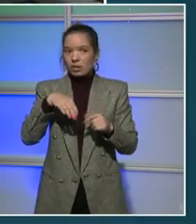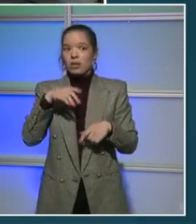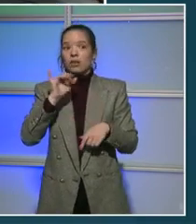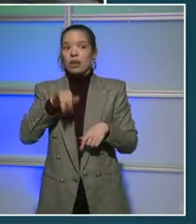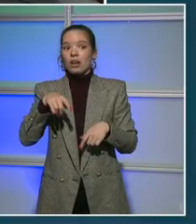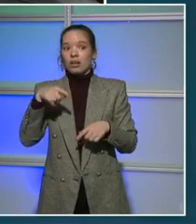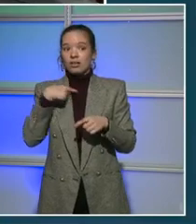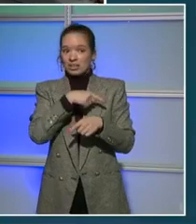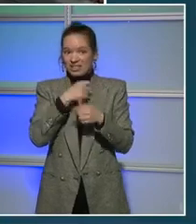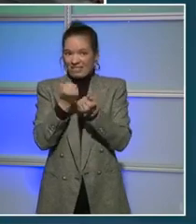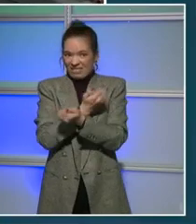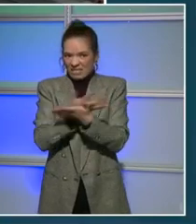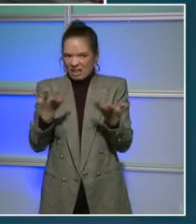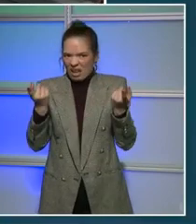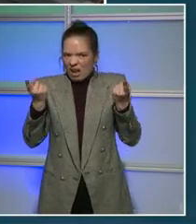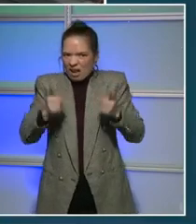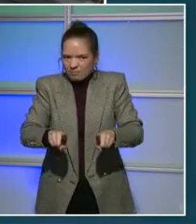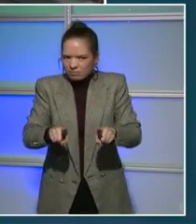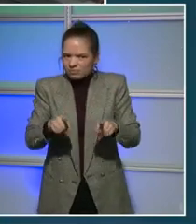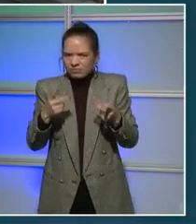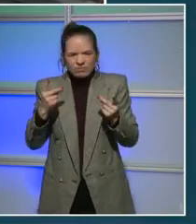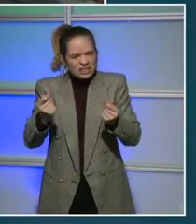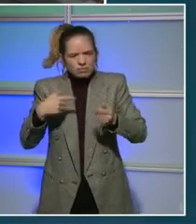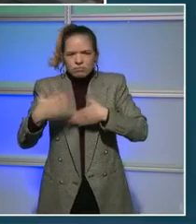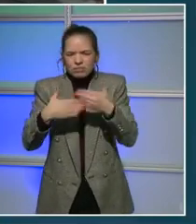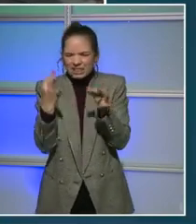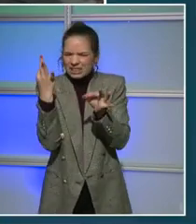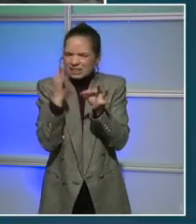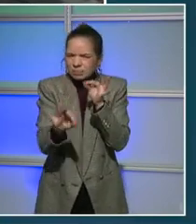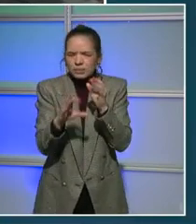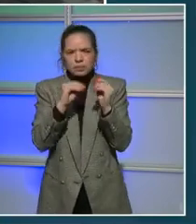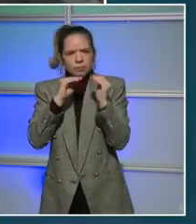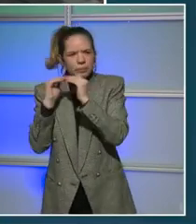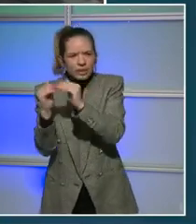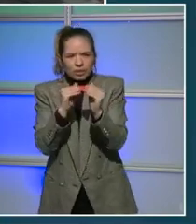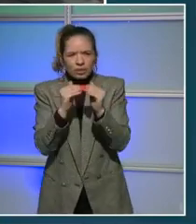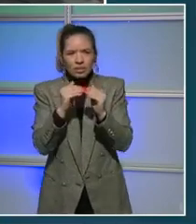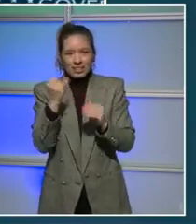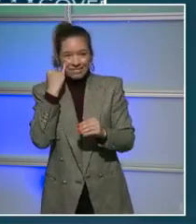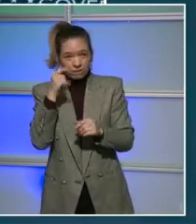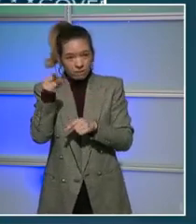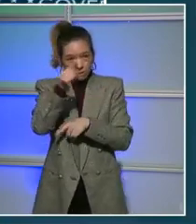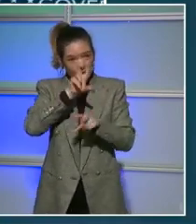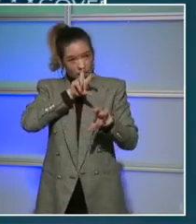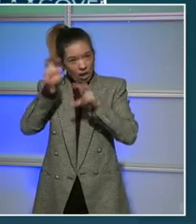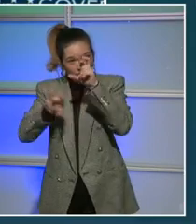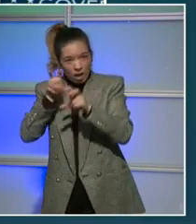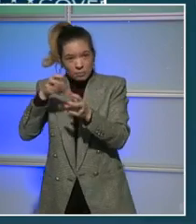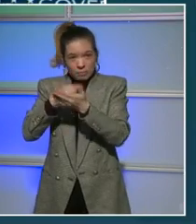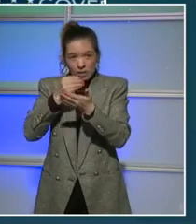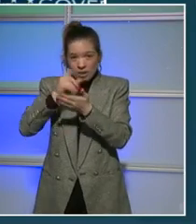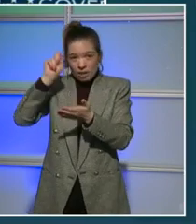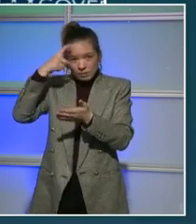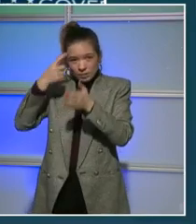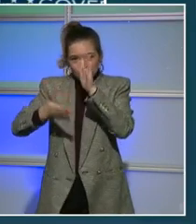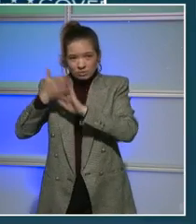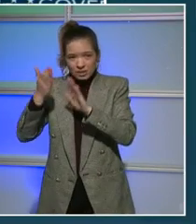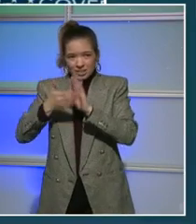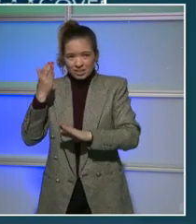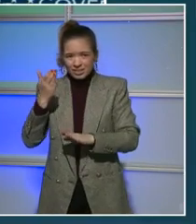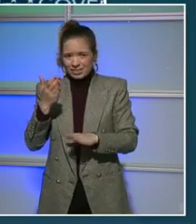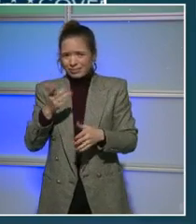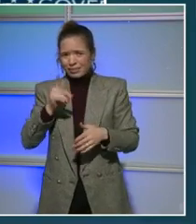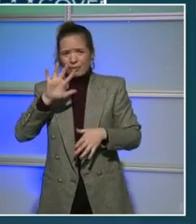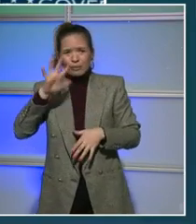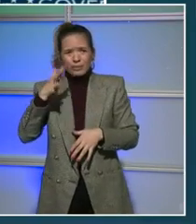faster, simpler, fairer, if you invest in government operations. So, give them five dollars, but then give us one.